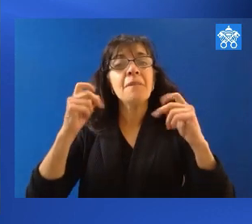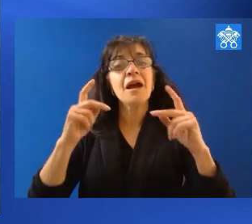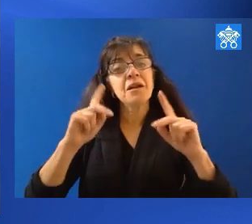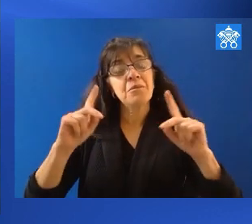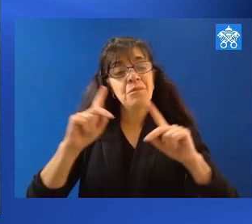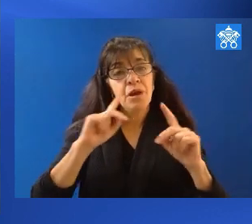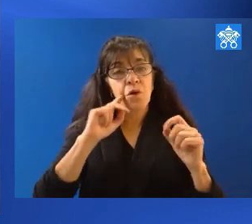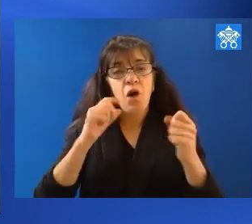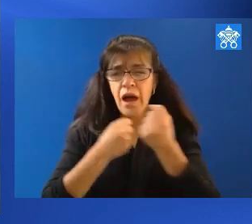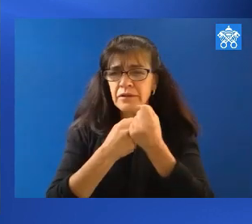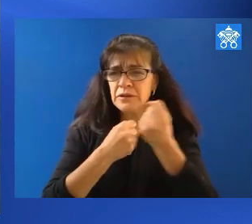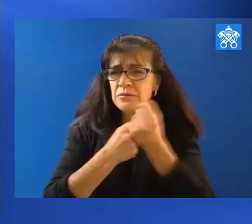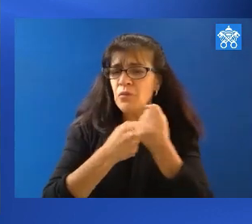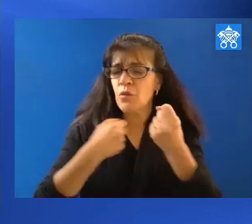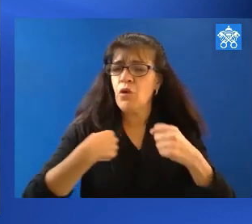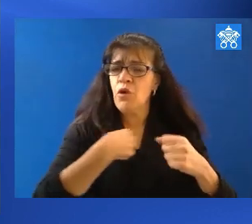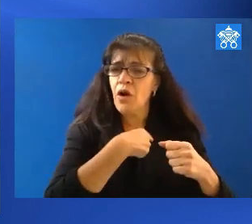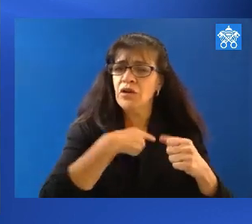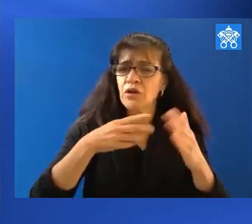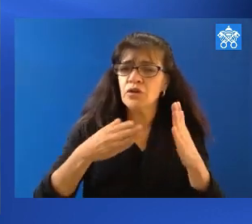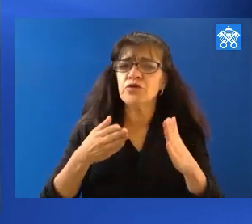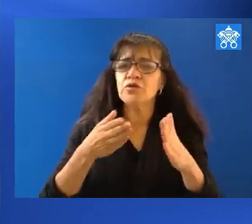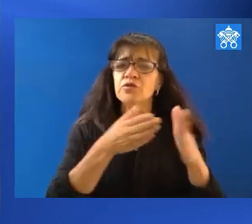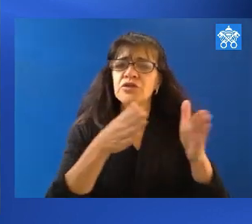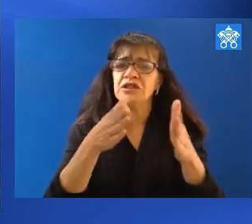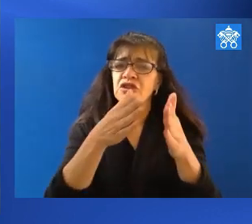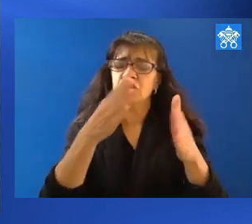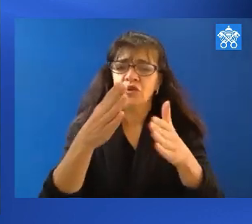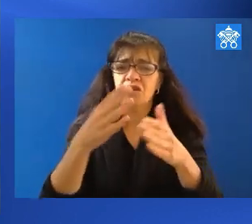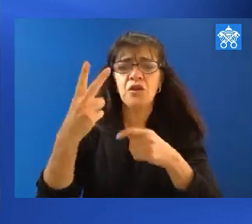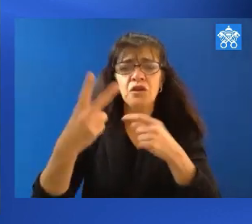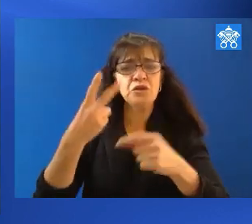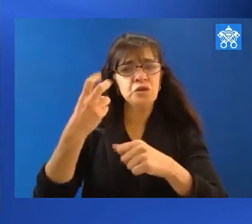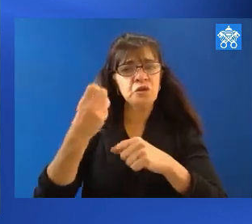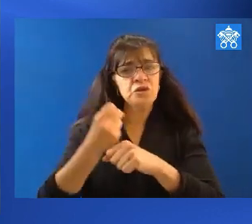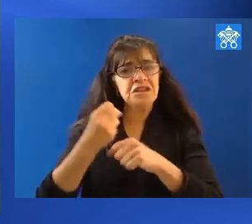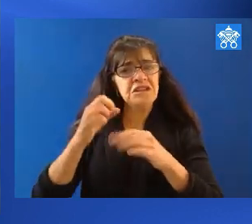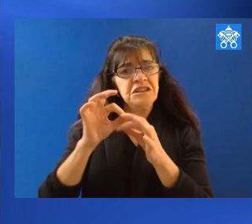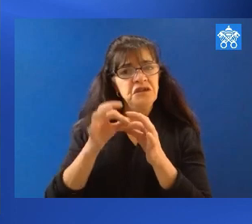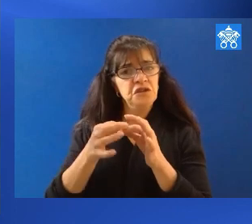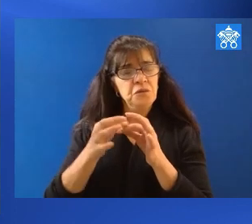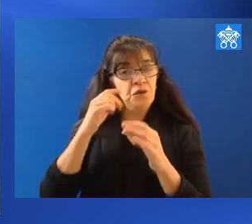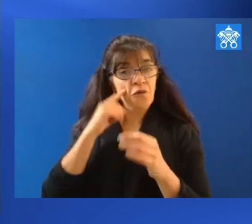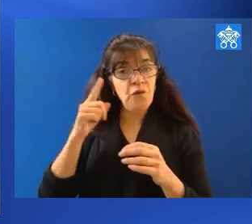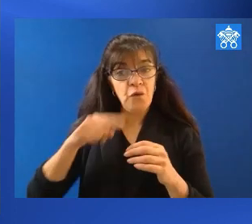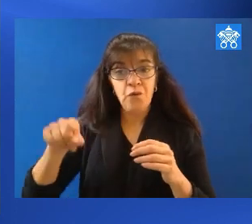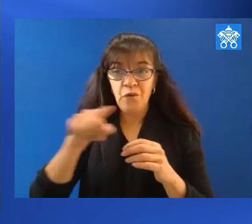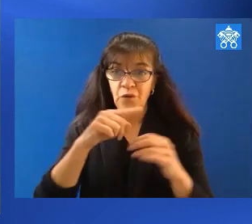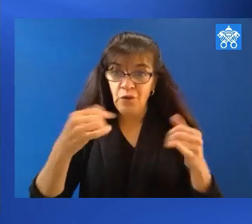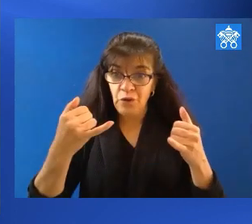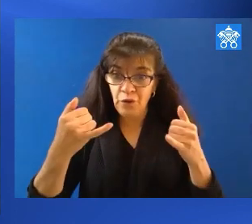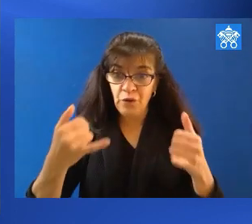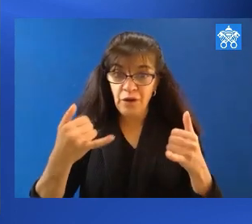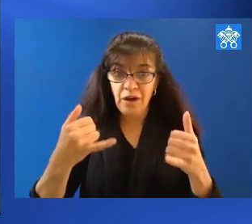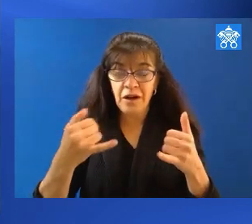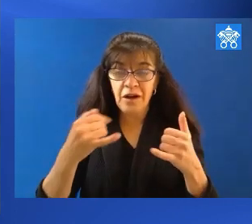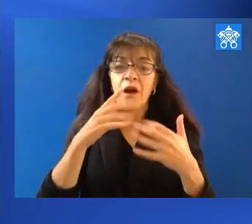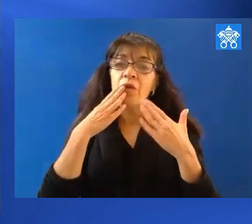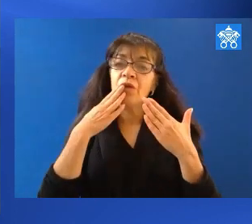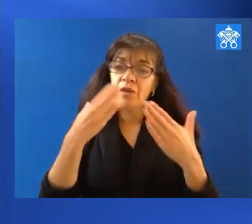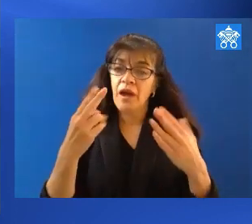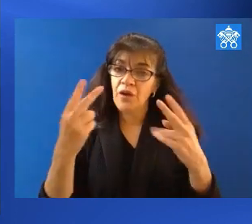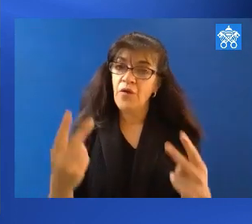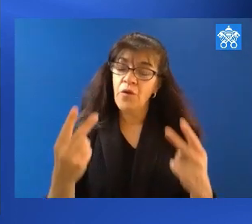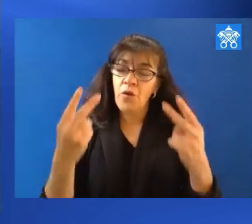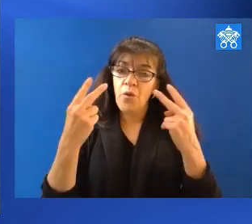our official partner radio stations and television stations of Catholic Television, Catholic Faith Network,